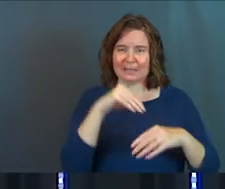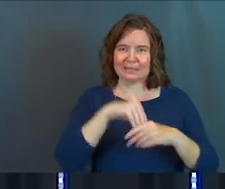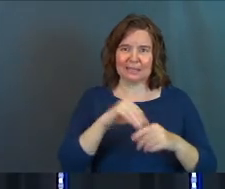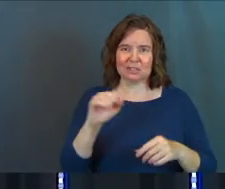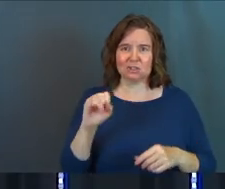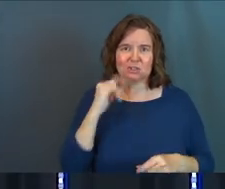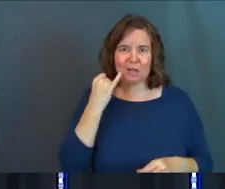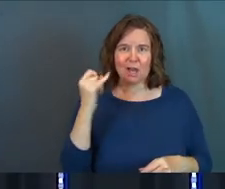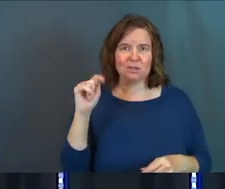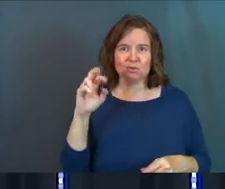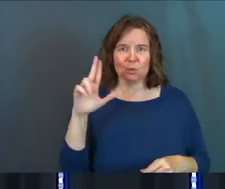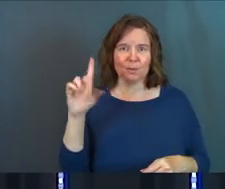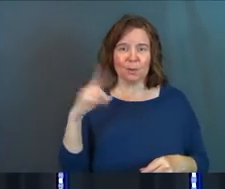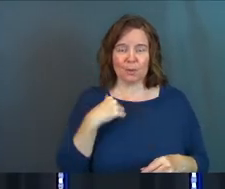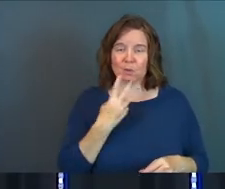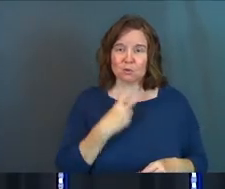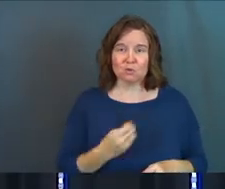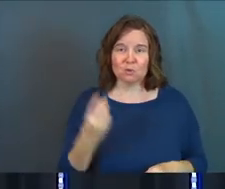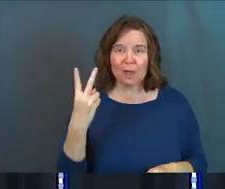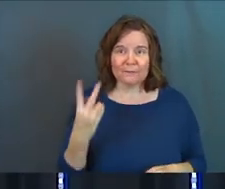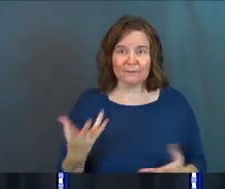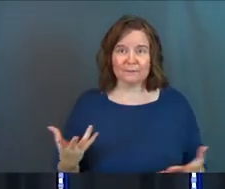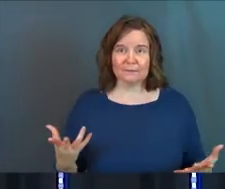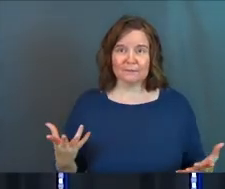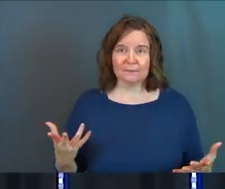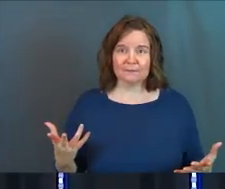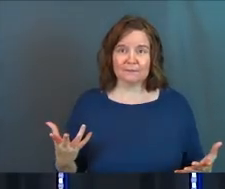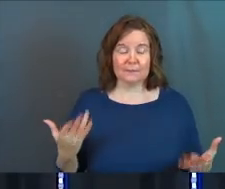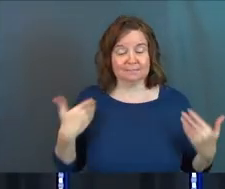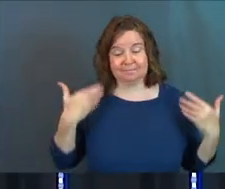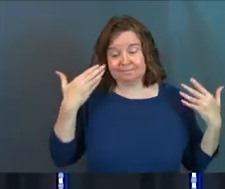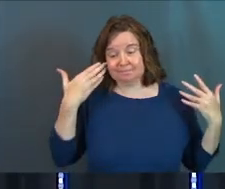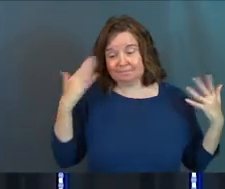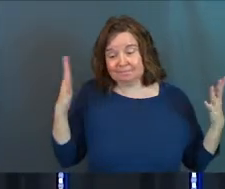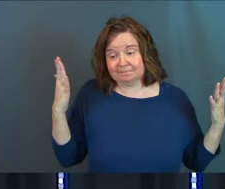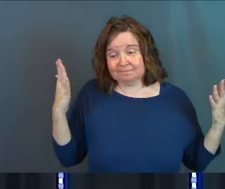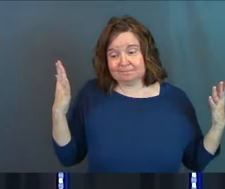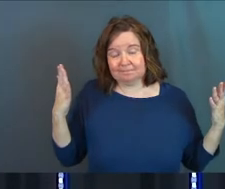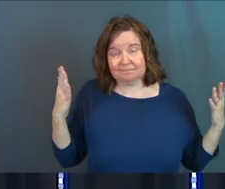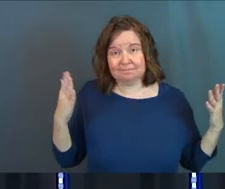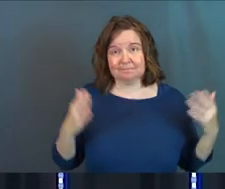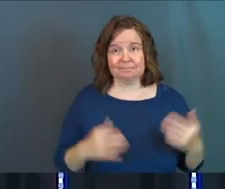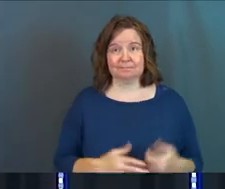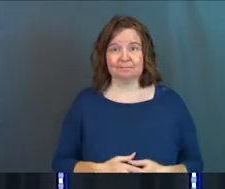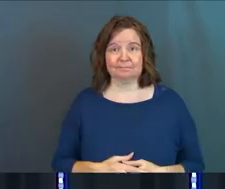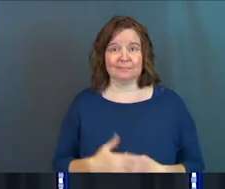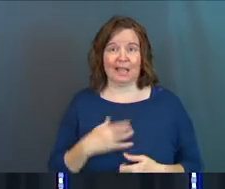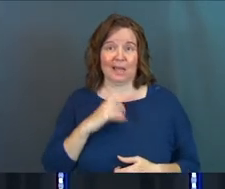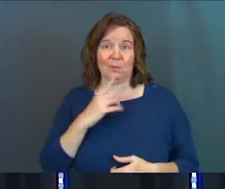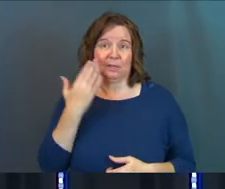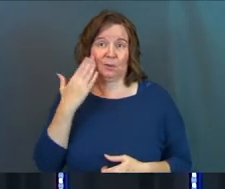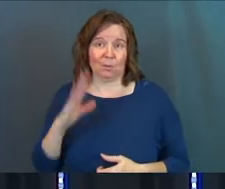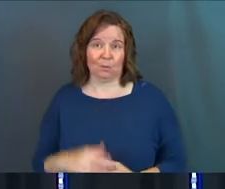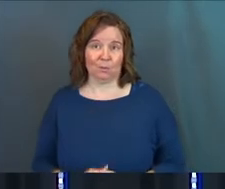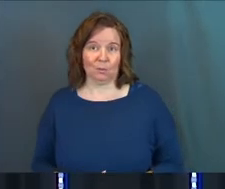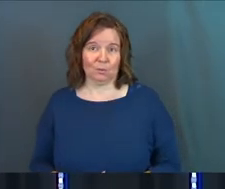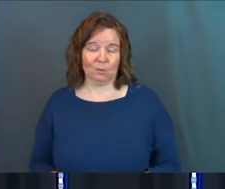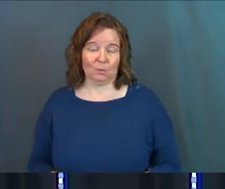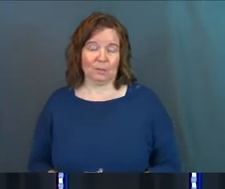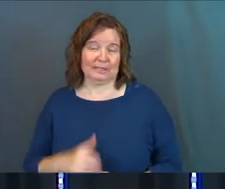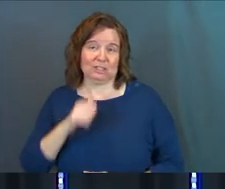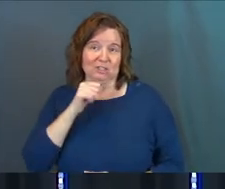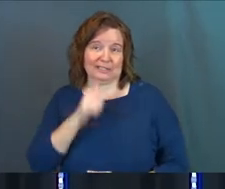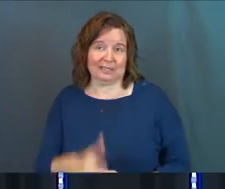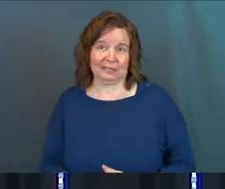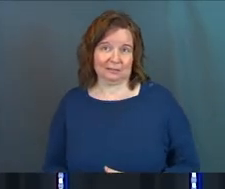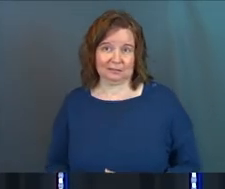inside of Josh Trubla when he was 12 years old? I don't know. I really don't. It